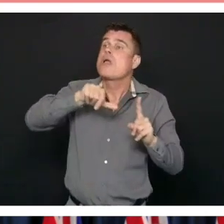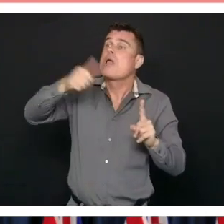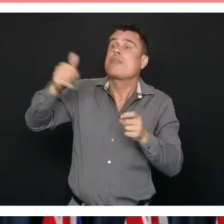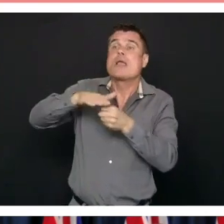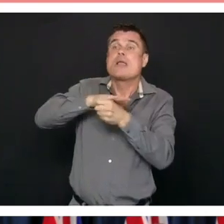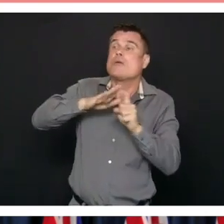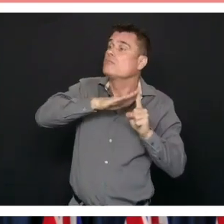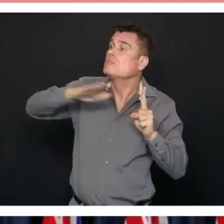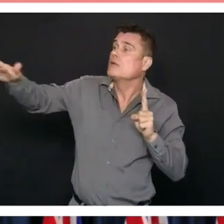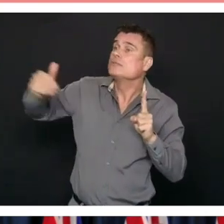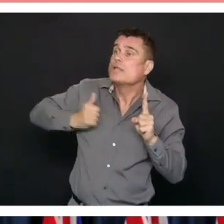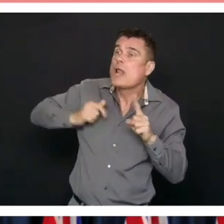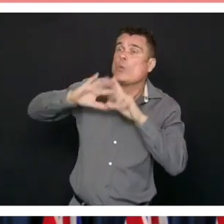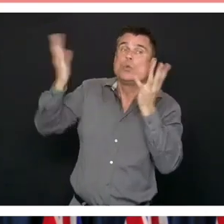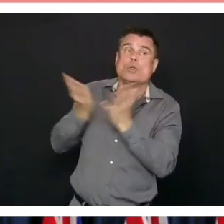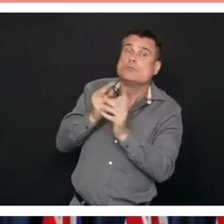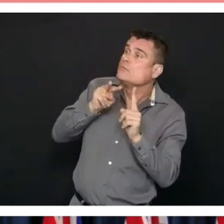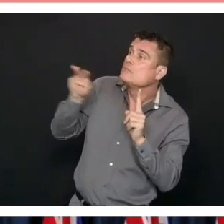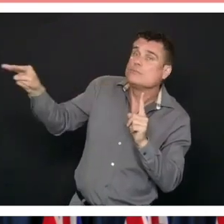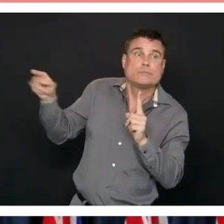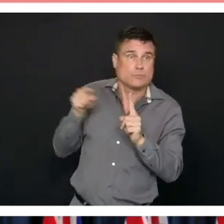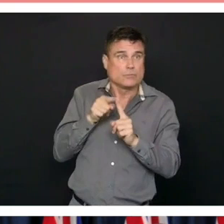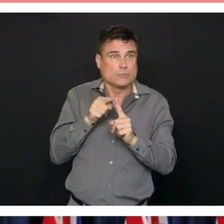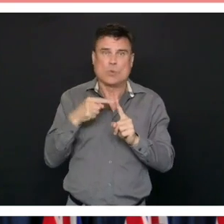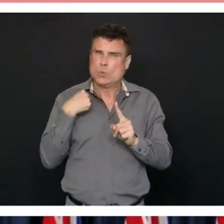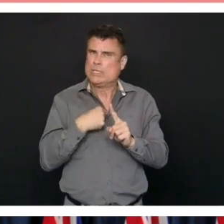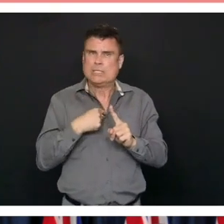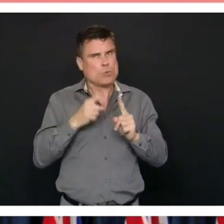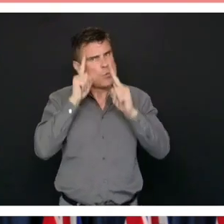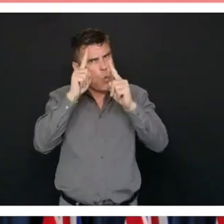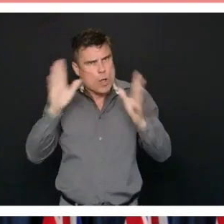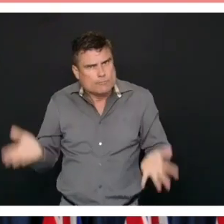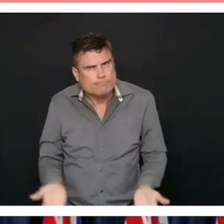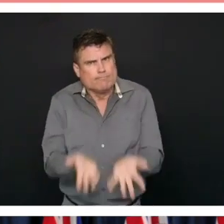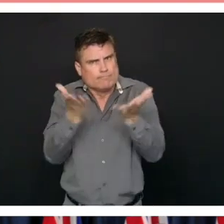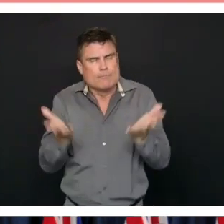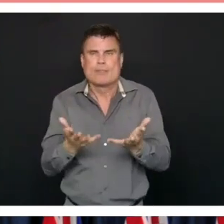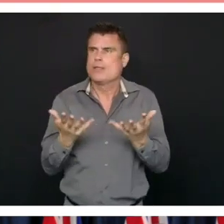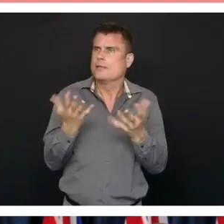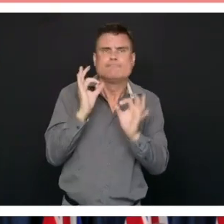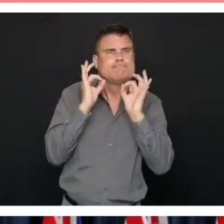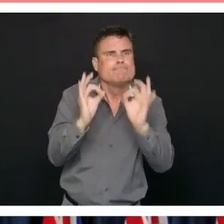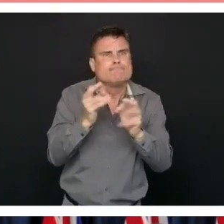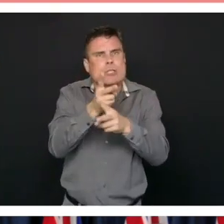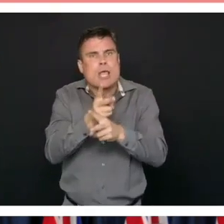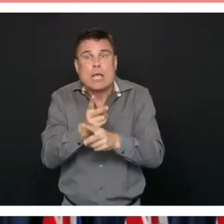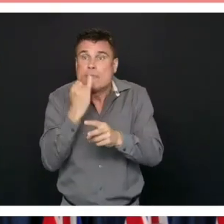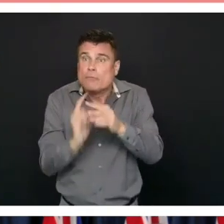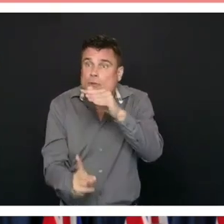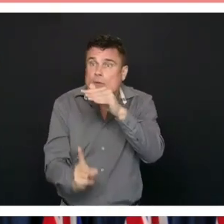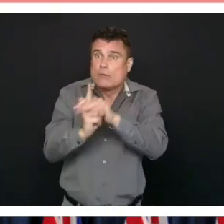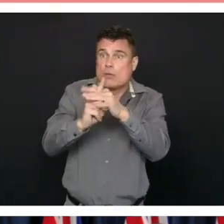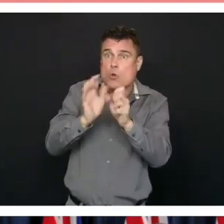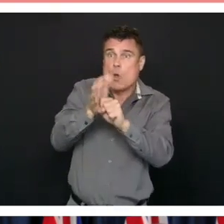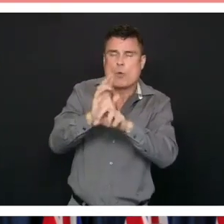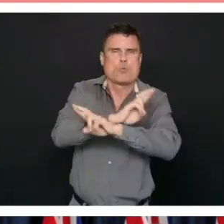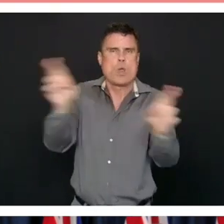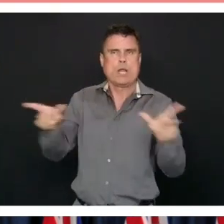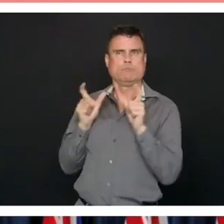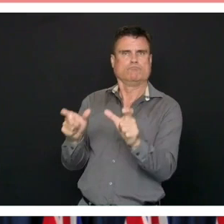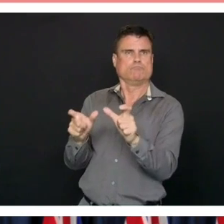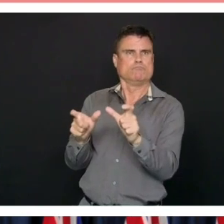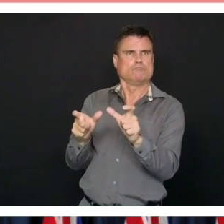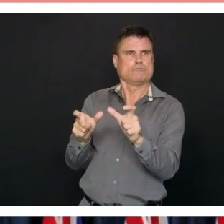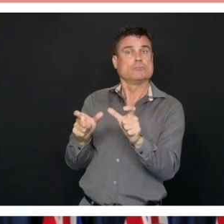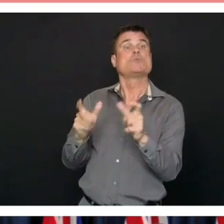care and had COVID-19. It has been an extraordinary effort. It has been a 100% effort. And our commitment